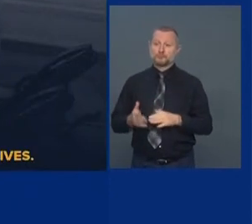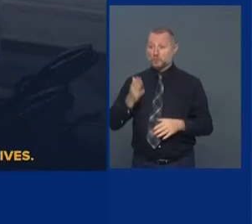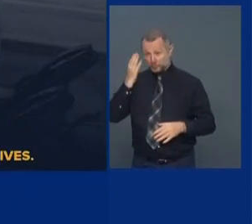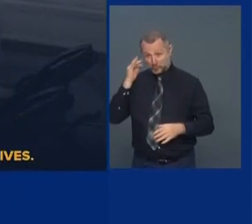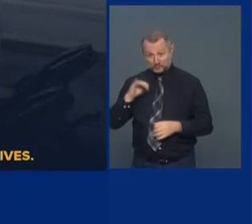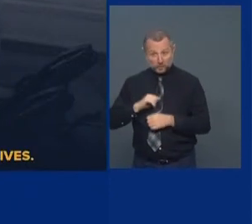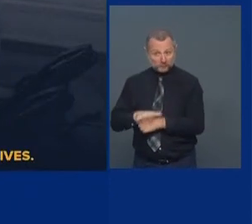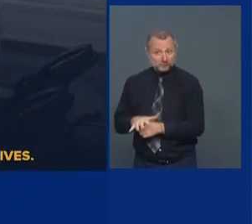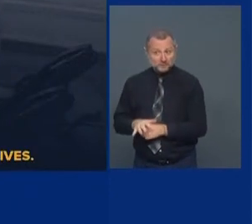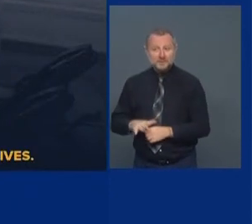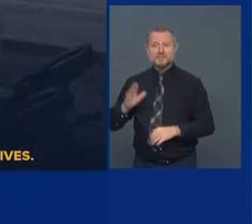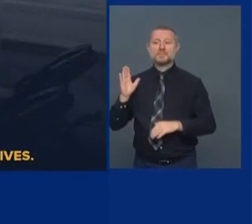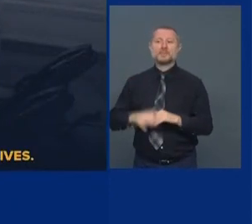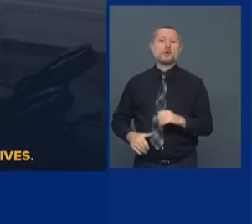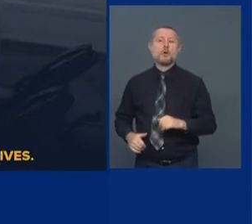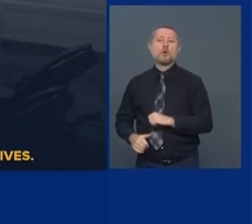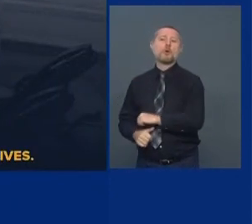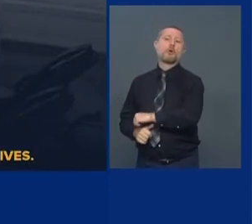on the globe.